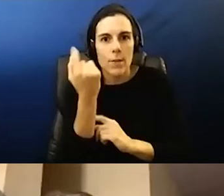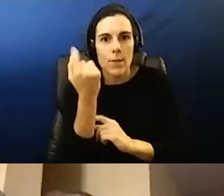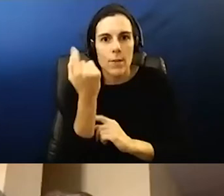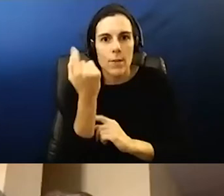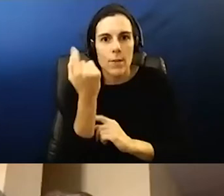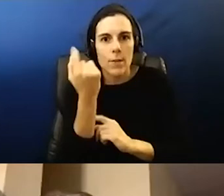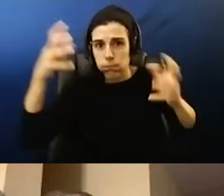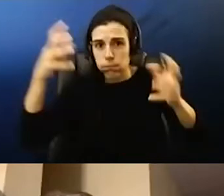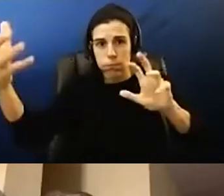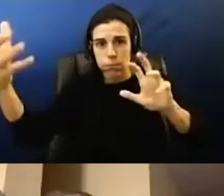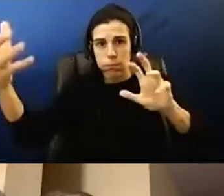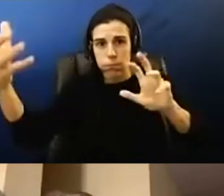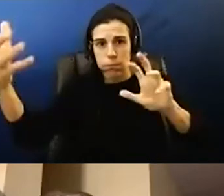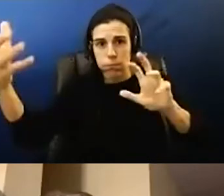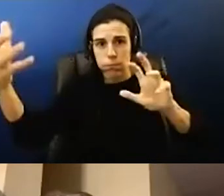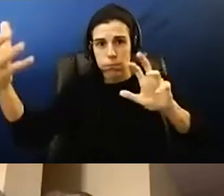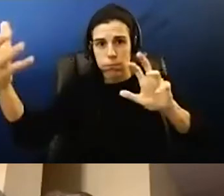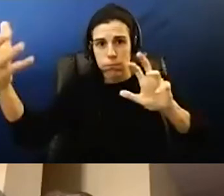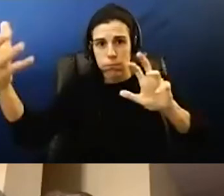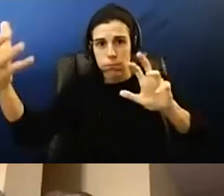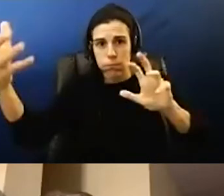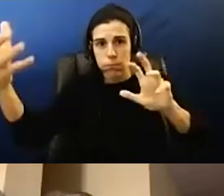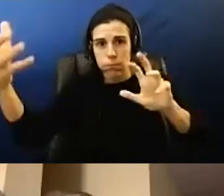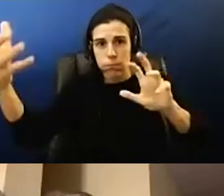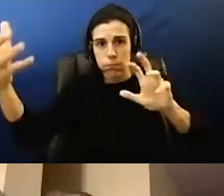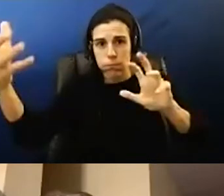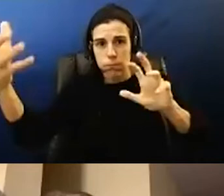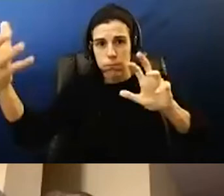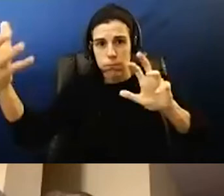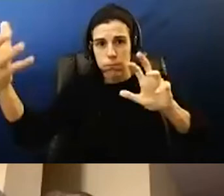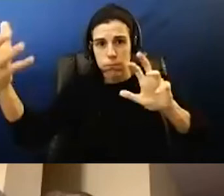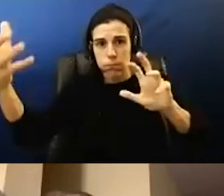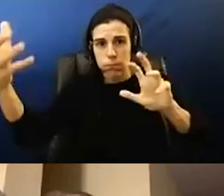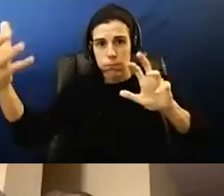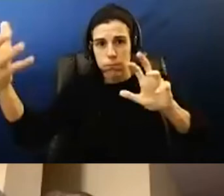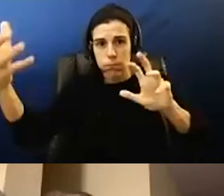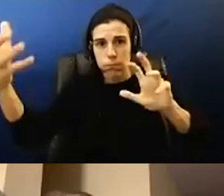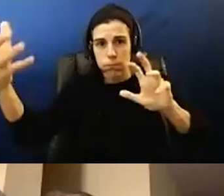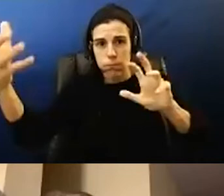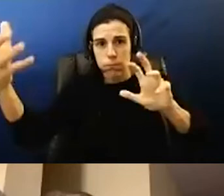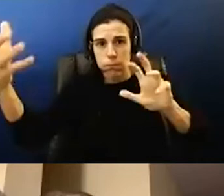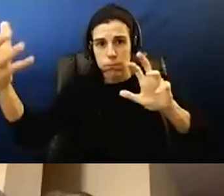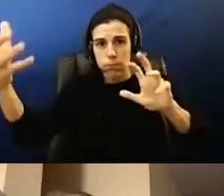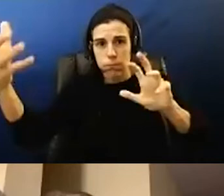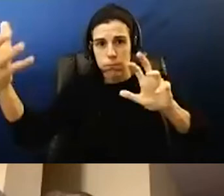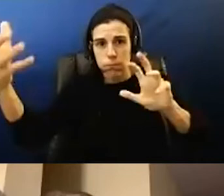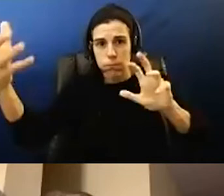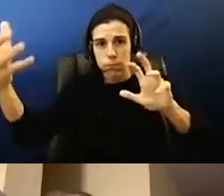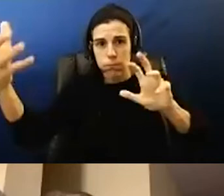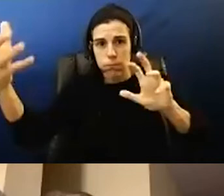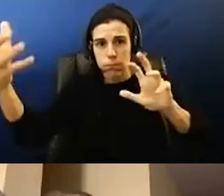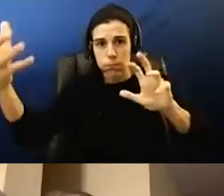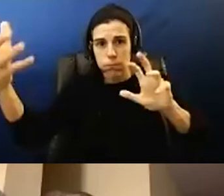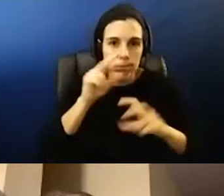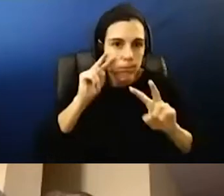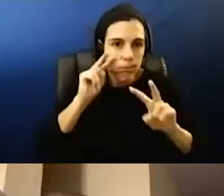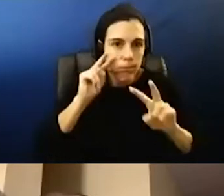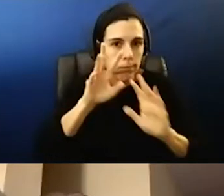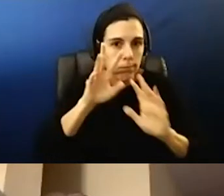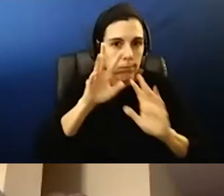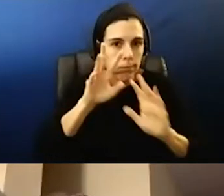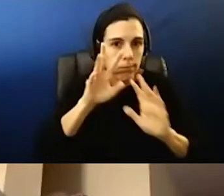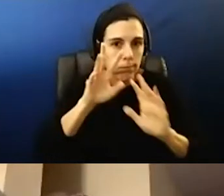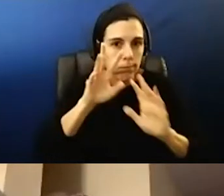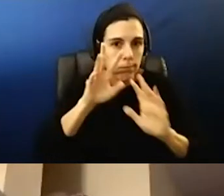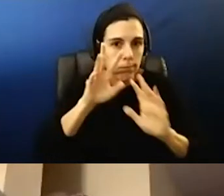So we don't do that lightly. We take it very seriously. There's a lot goes into it. We watch videos sometimes. There's lots of different things that go